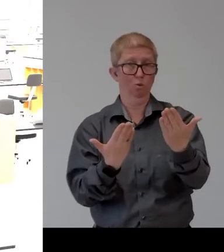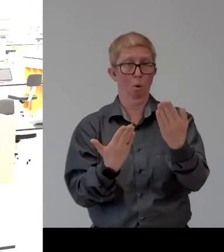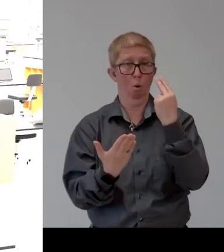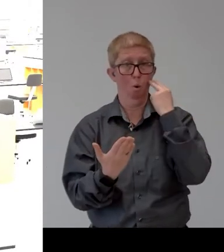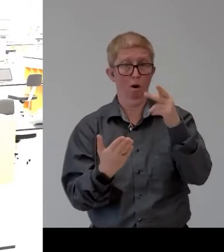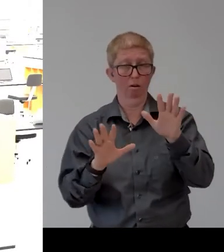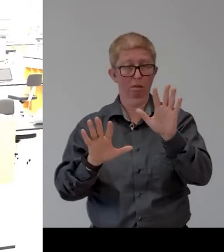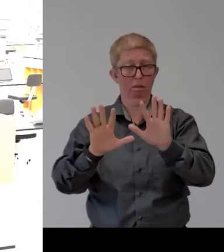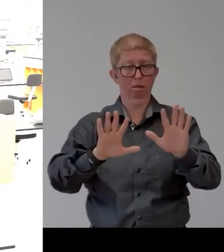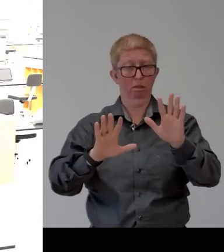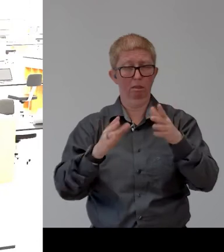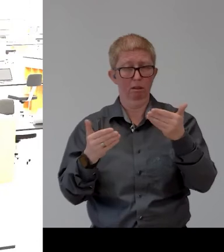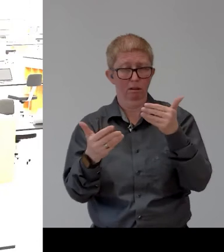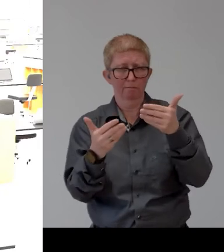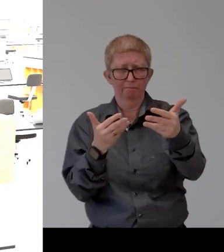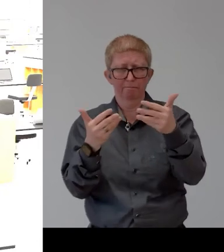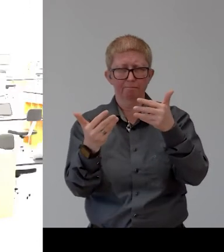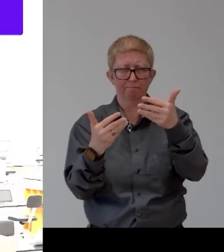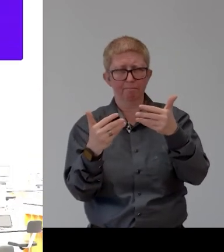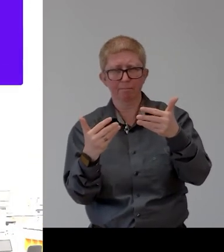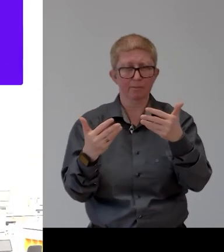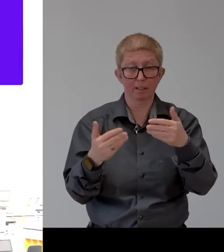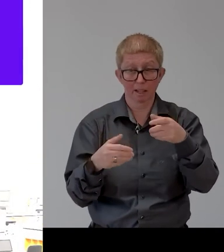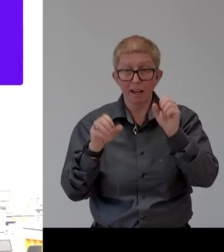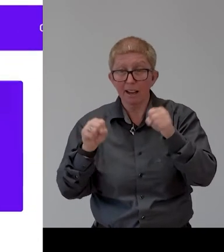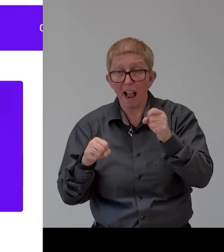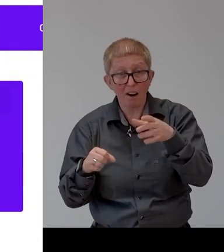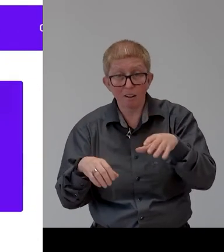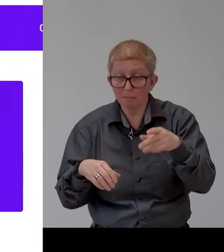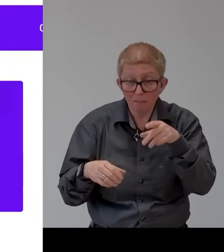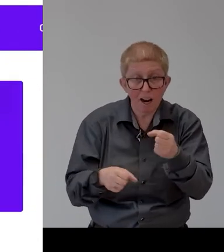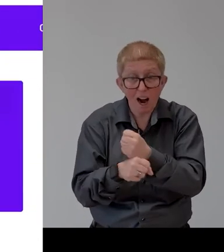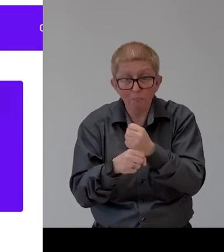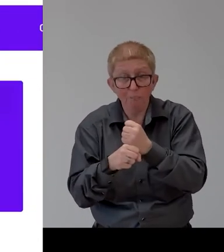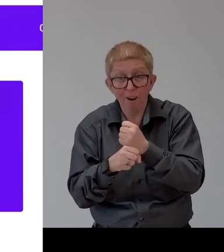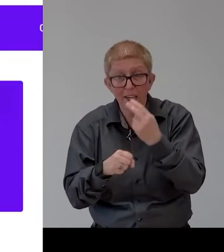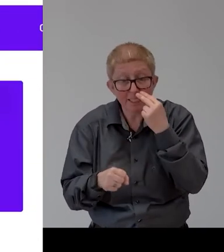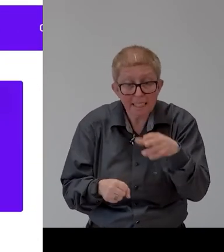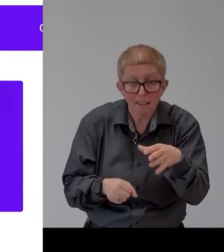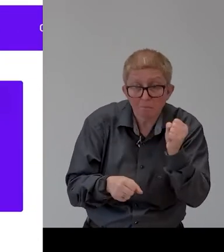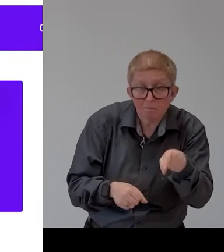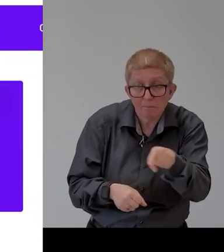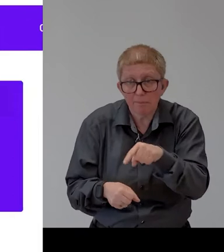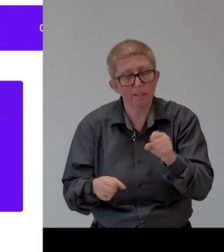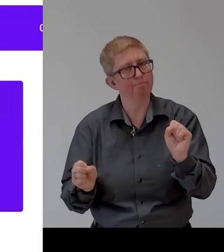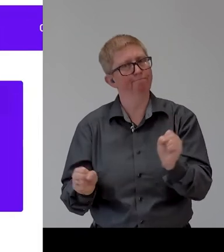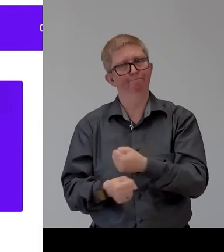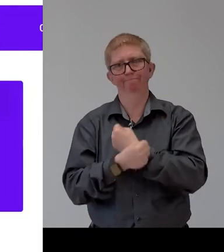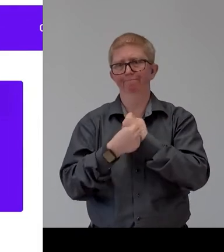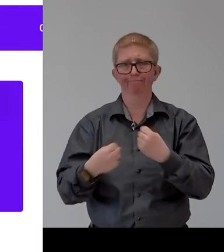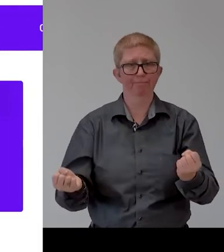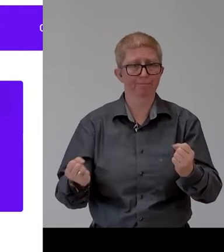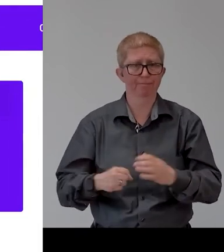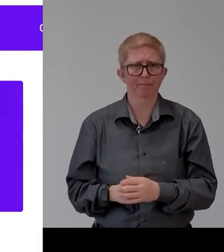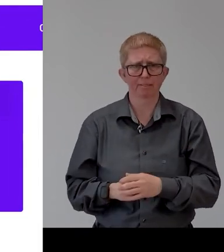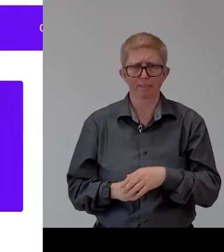focus and find the cup of coffee in front of you uh and of course each one of you i'm doing it on the screen but each one of you can uh